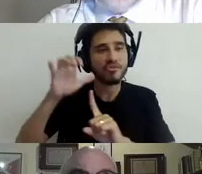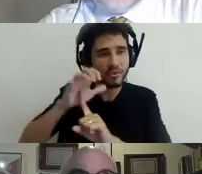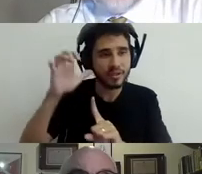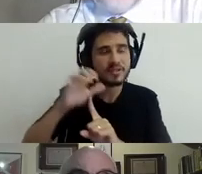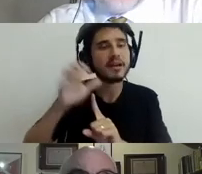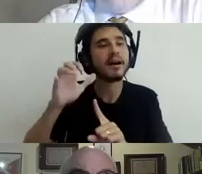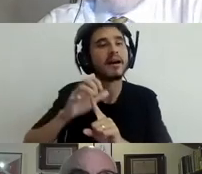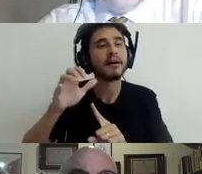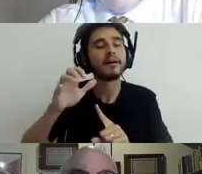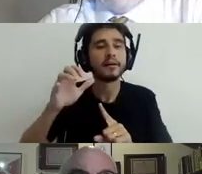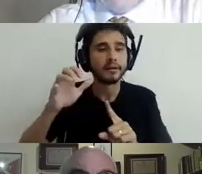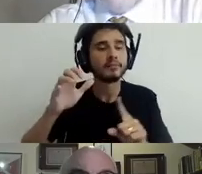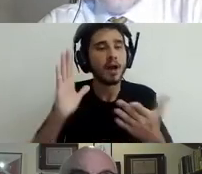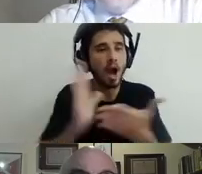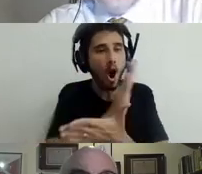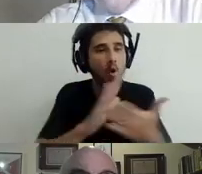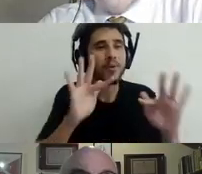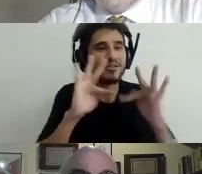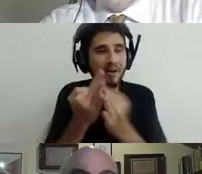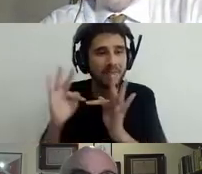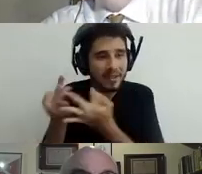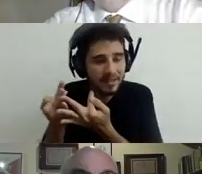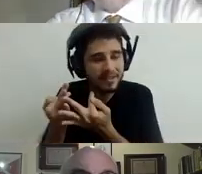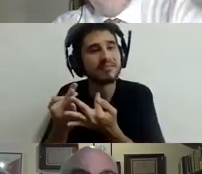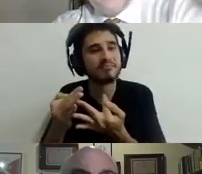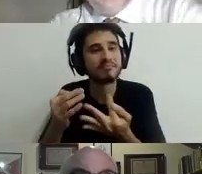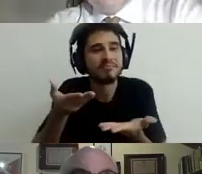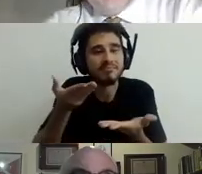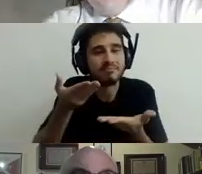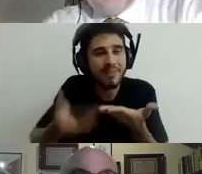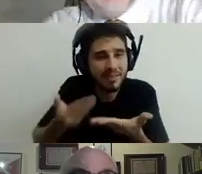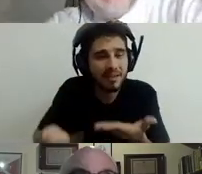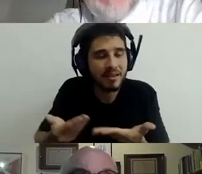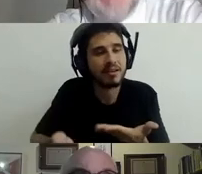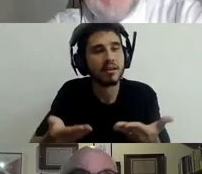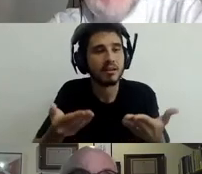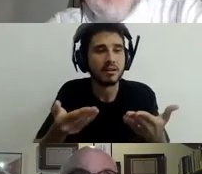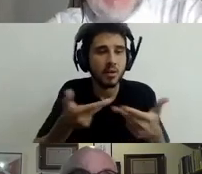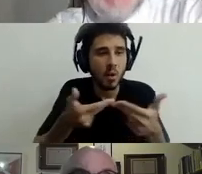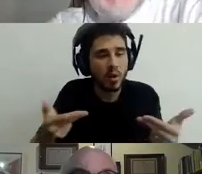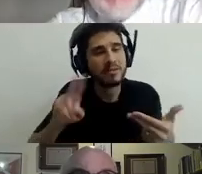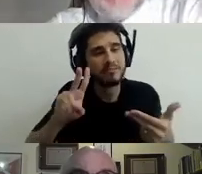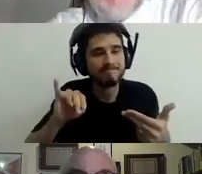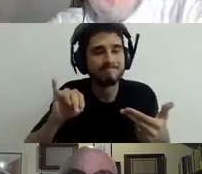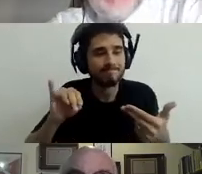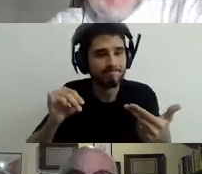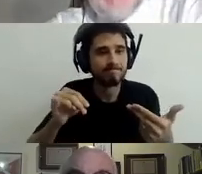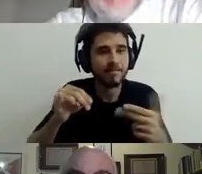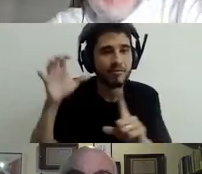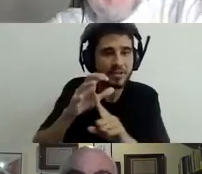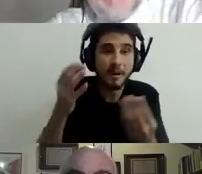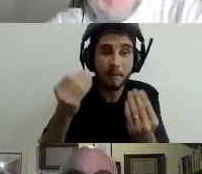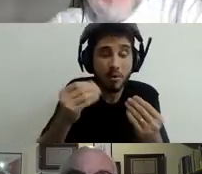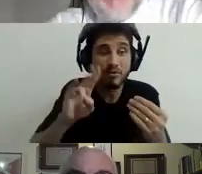after the pandemic hopefully will be behind us. So I'm coming to the final section, which